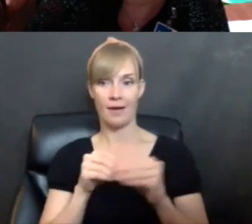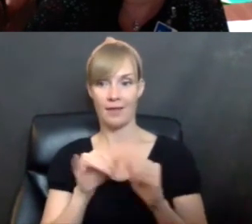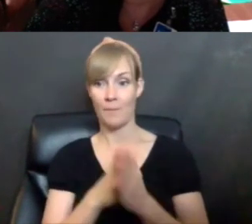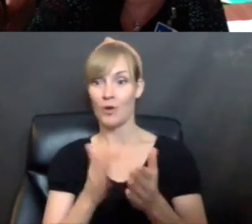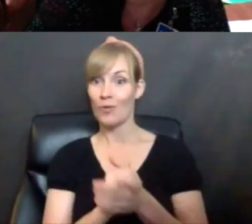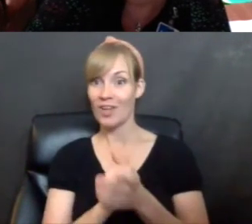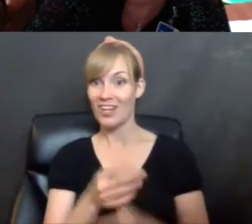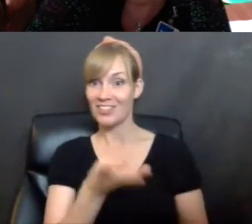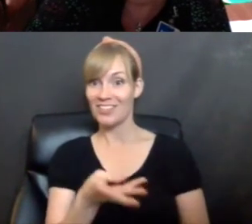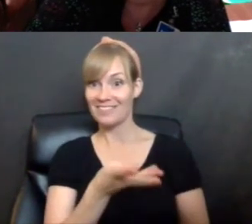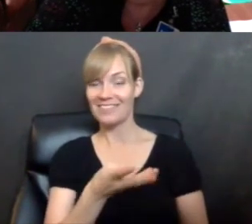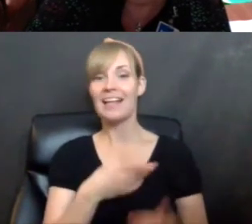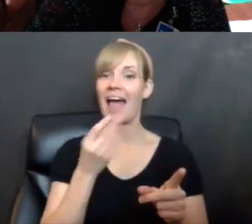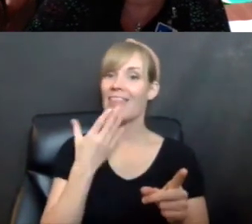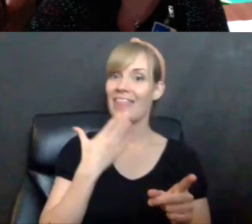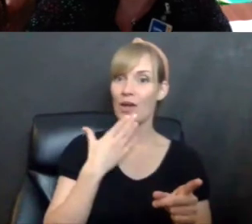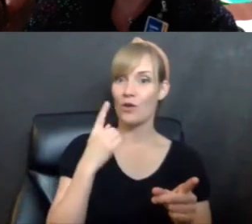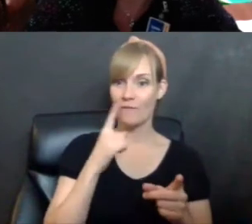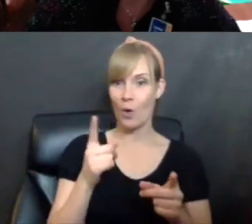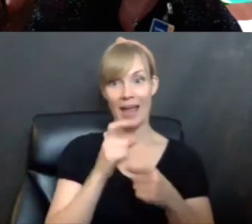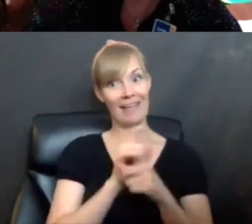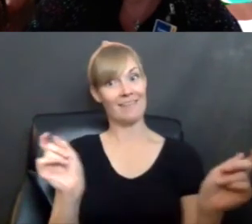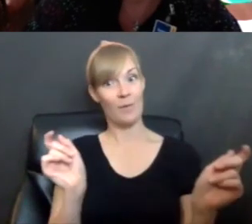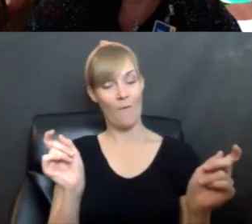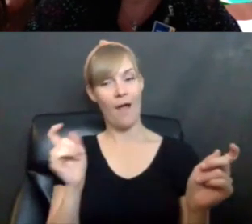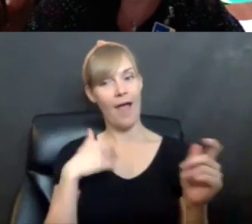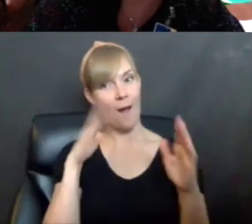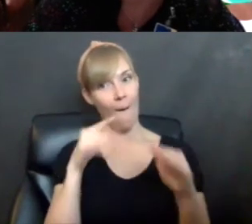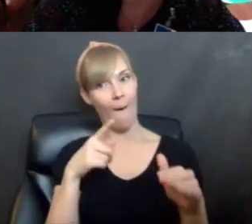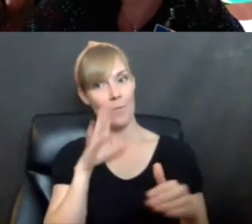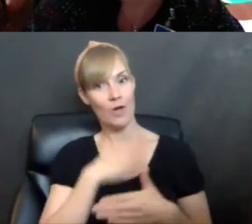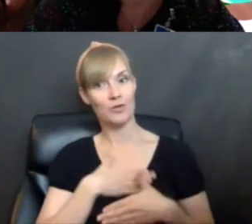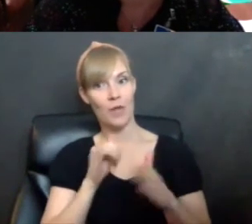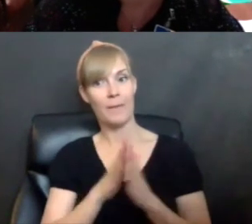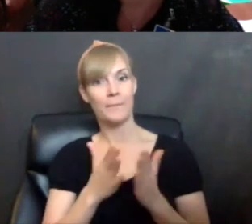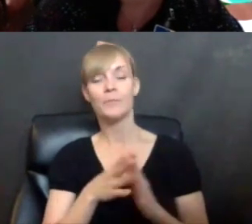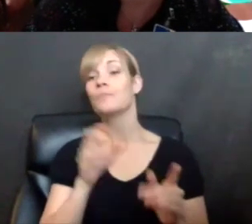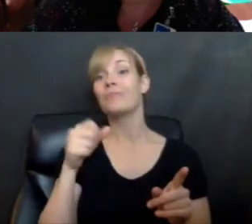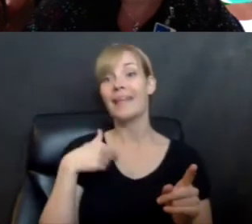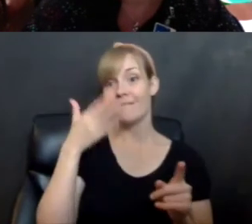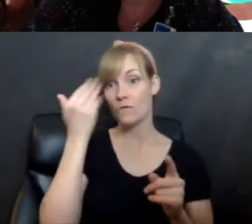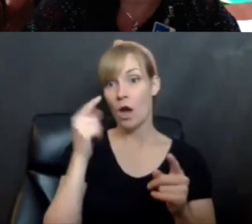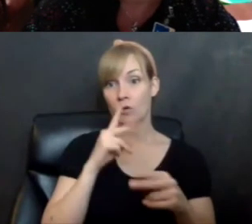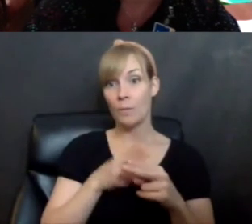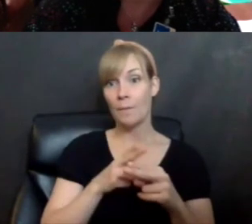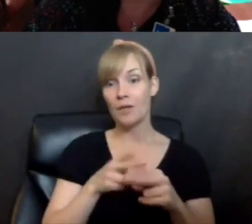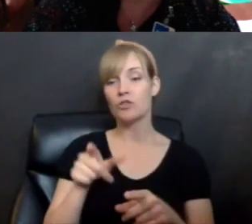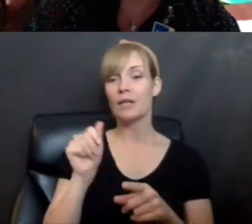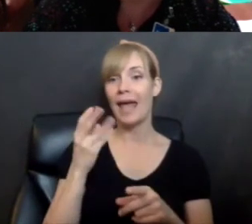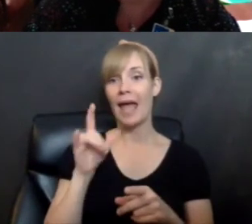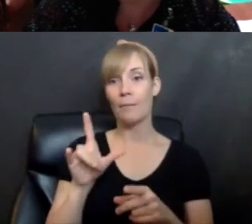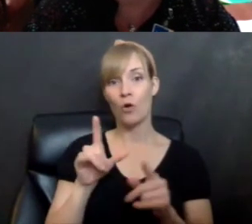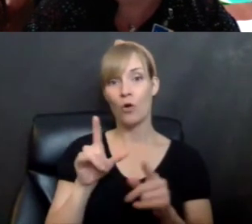Thank you for giving those away. I hope you will enjoy. Well, and I forgot to mention that April has generously also